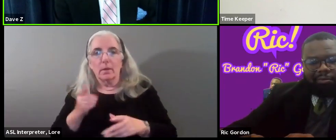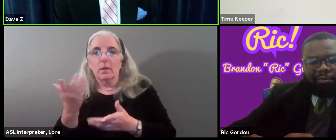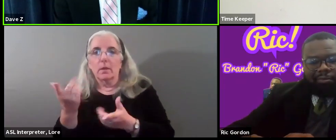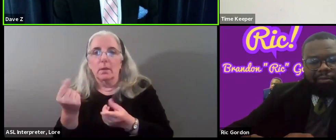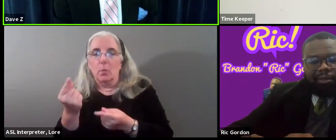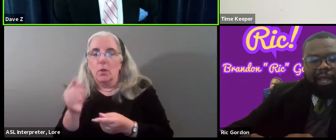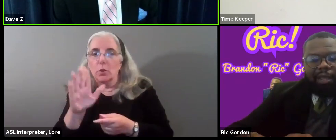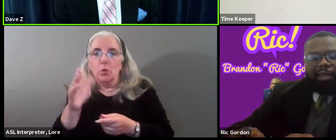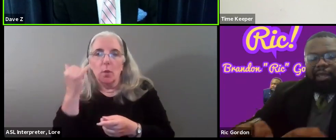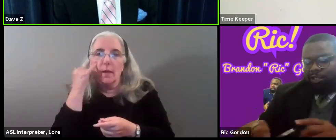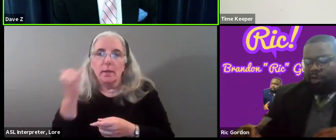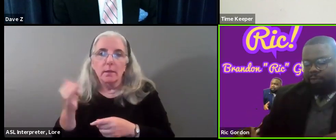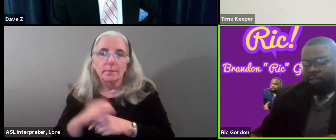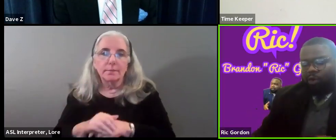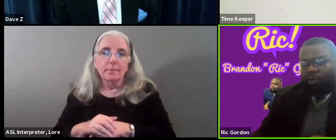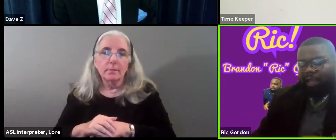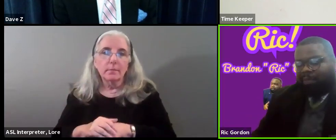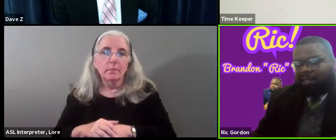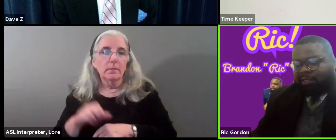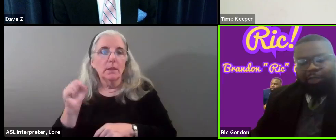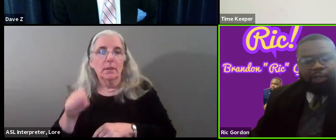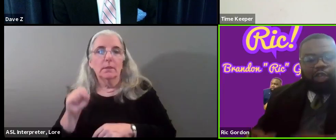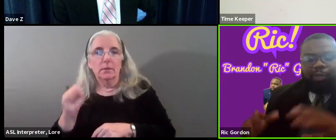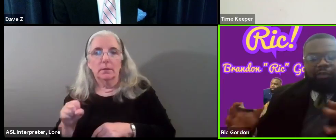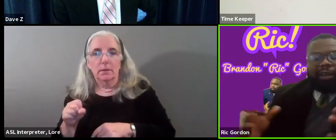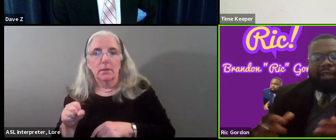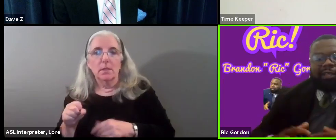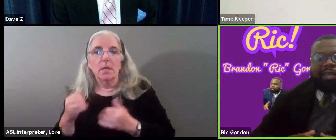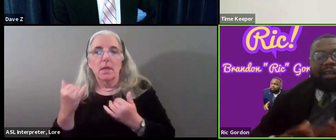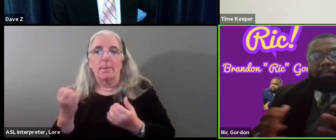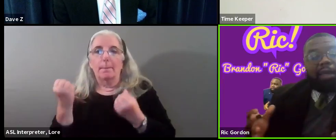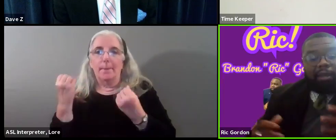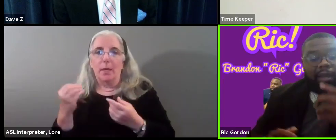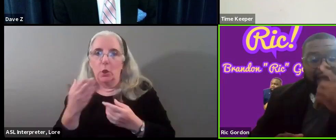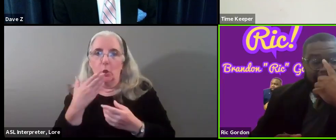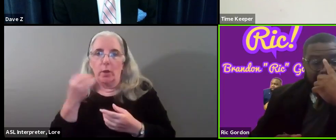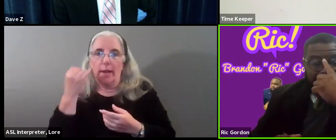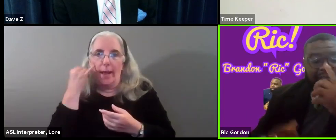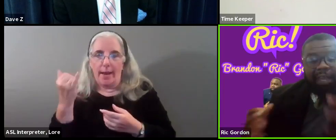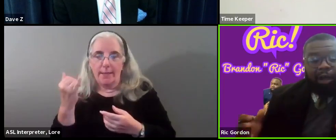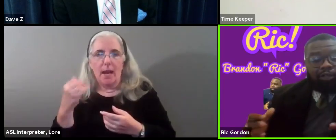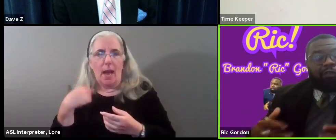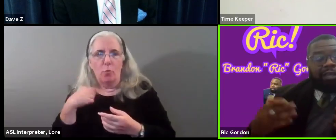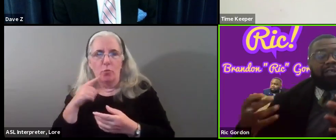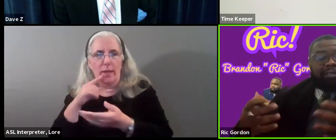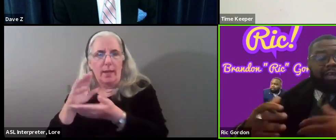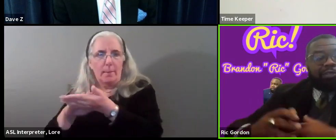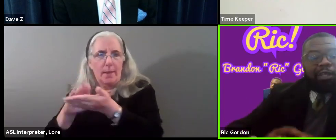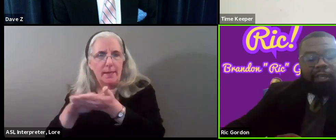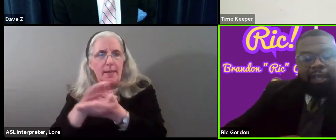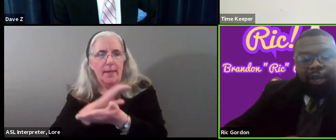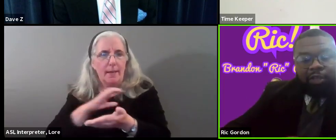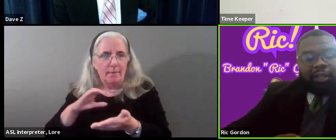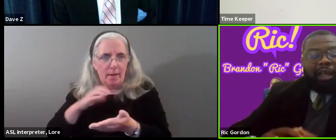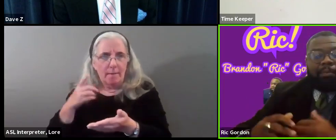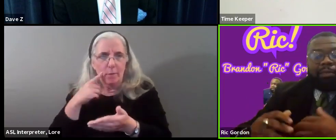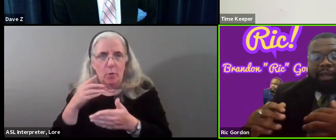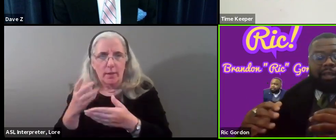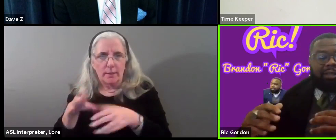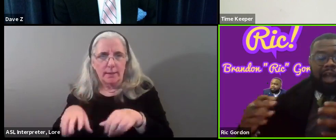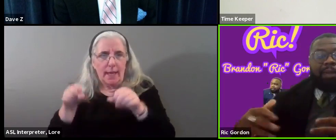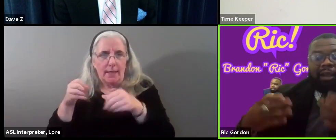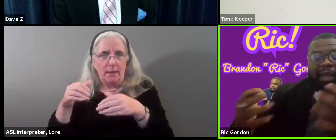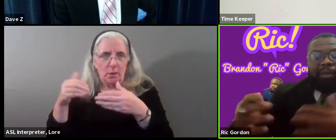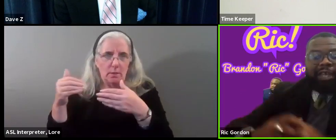Your ideas, sir. Yes, sir. So with that being said, there are so many great ideas, and I commend our city council for taking steps in order to